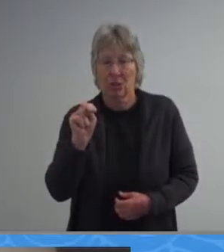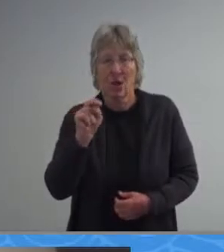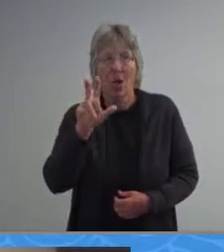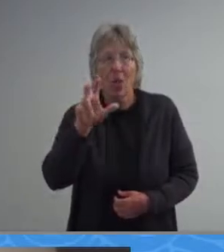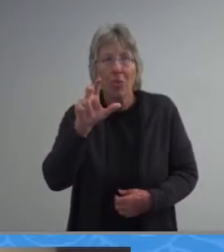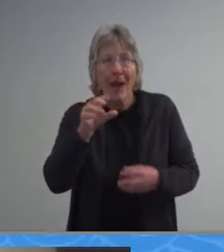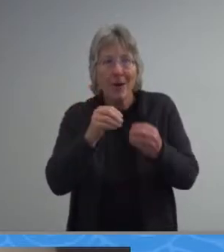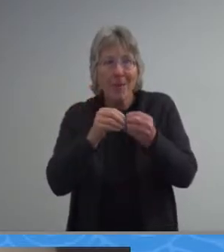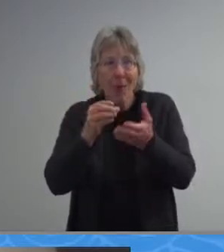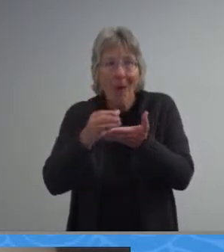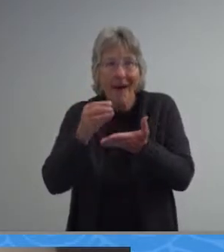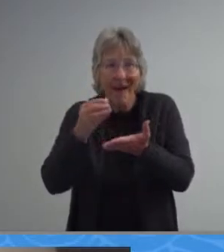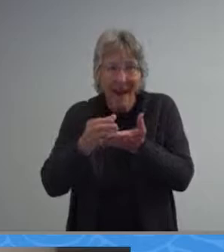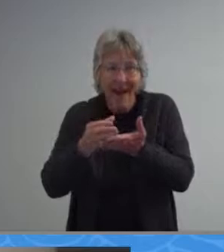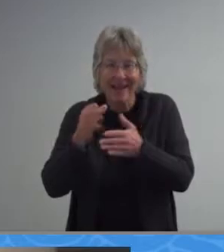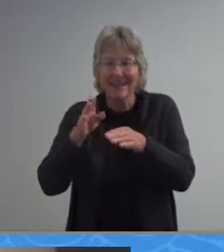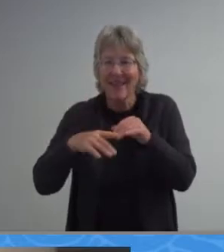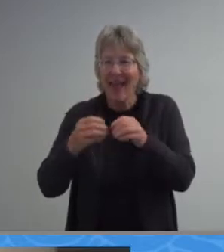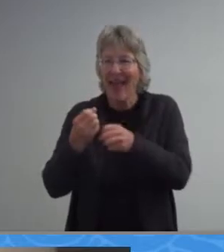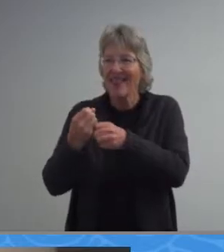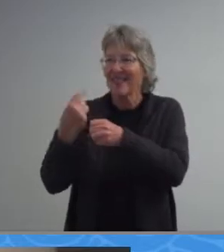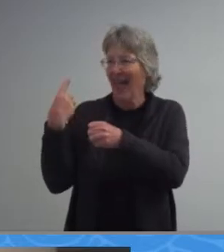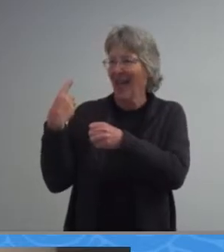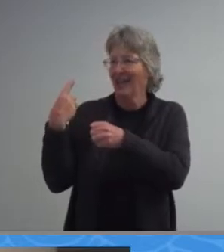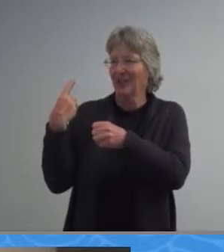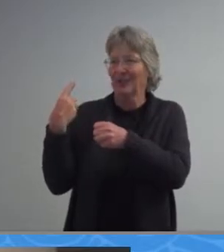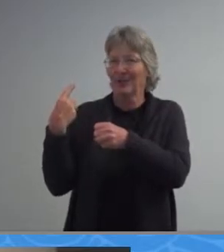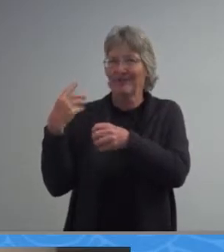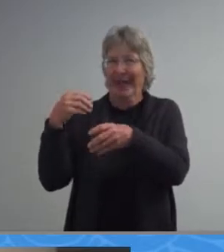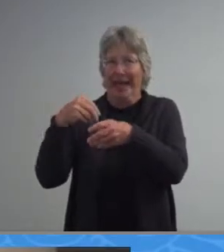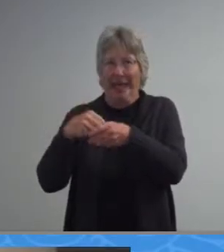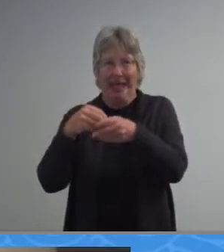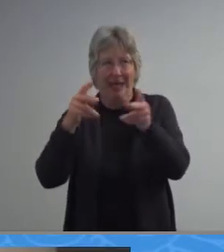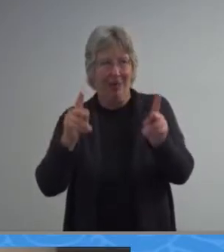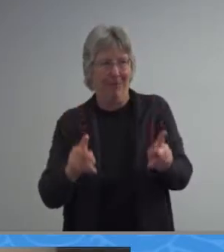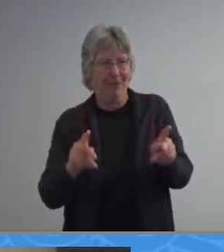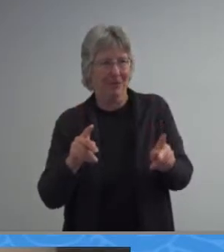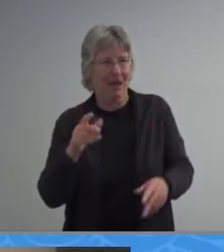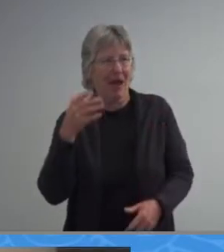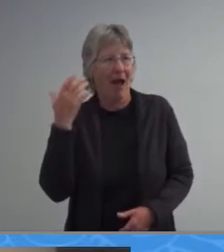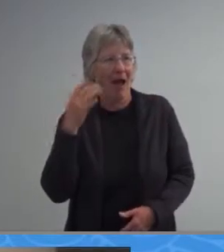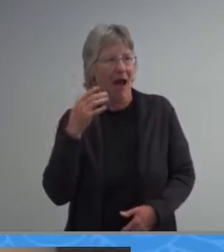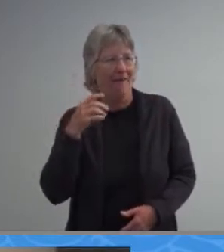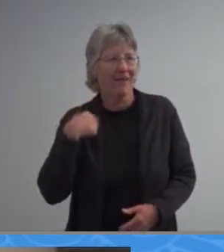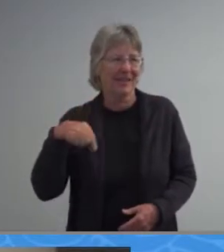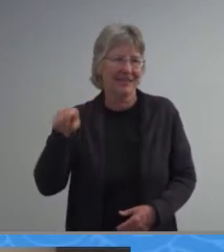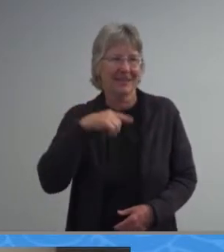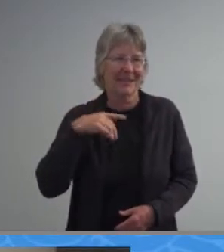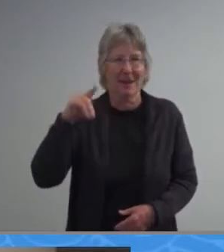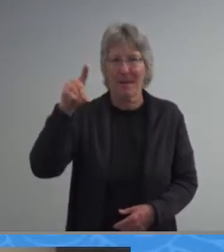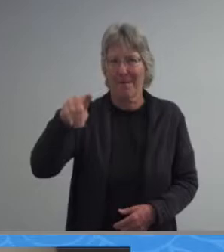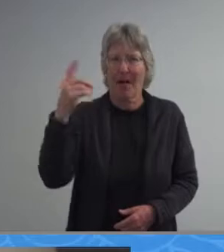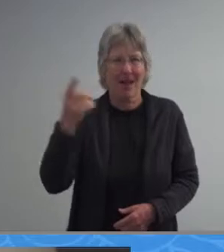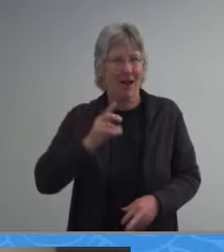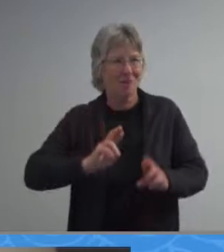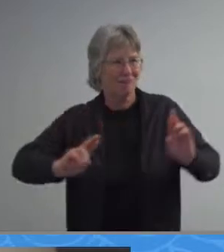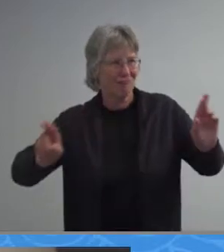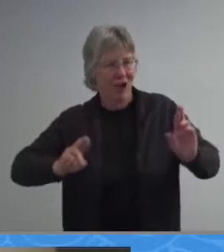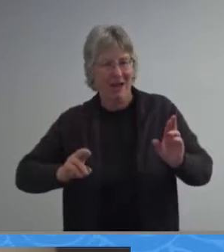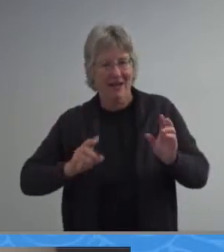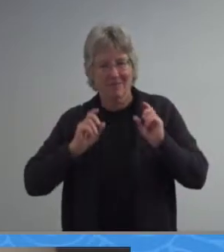last year in an in-person semester so obviously our jackrabbits are always prepared to provide support in the community